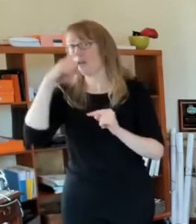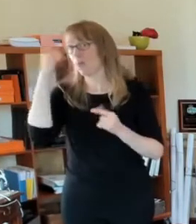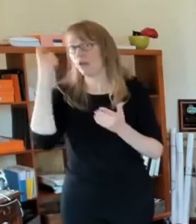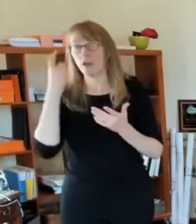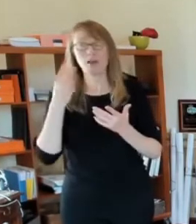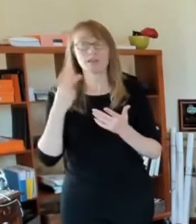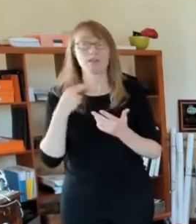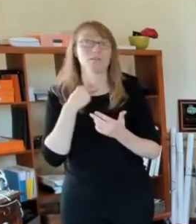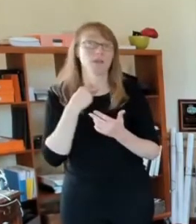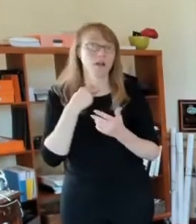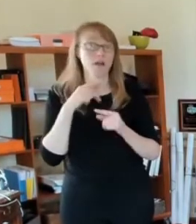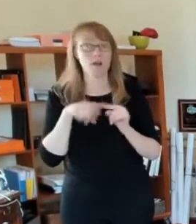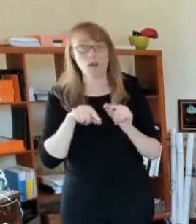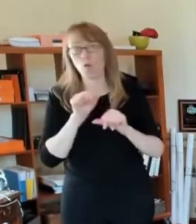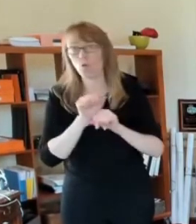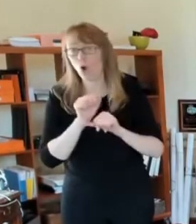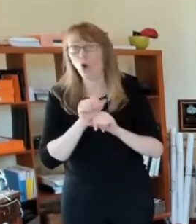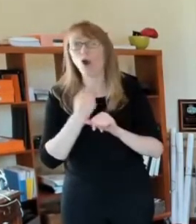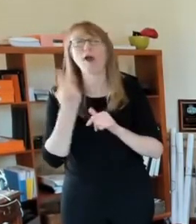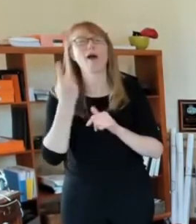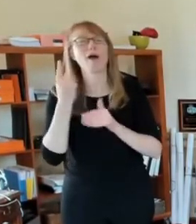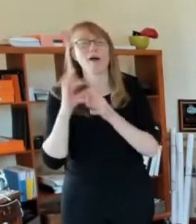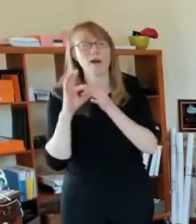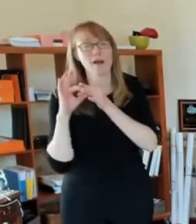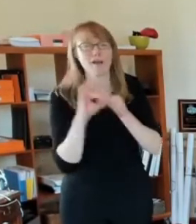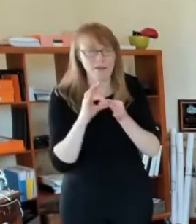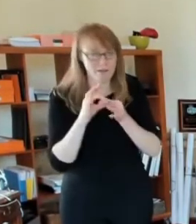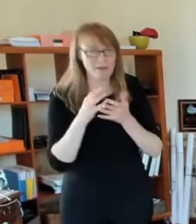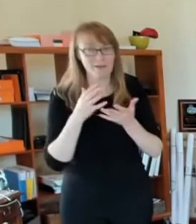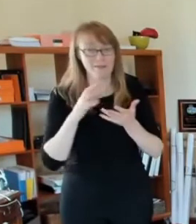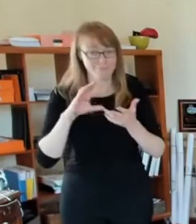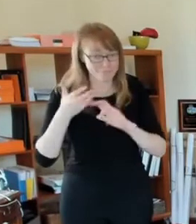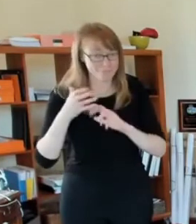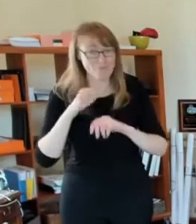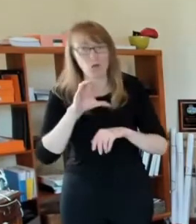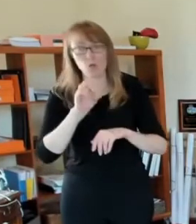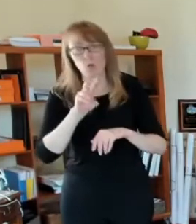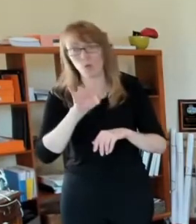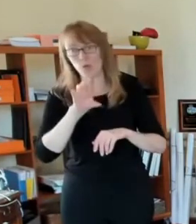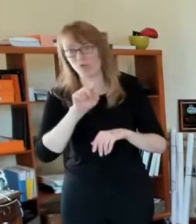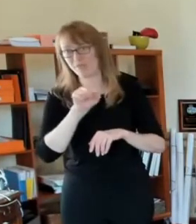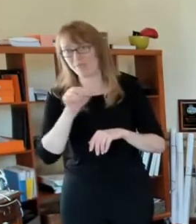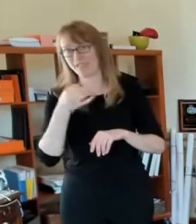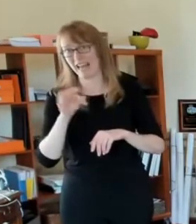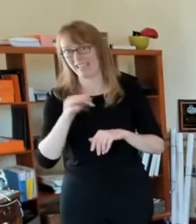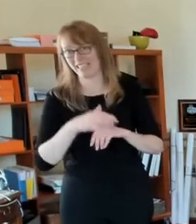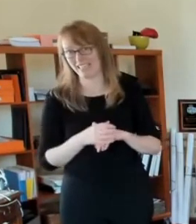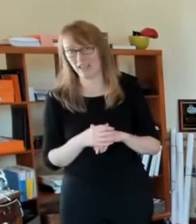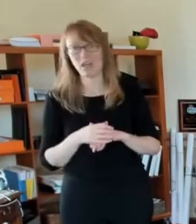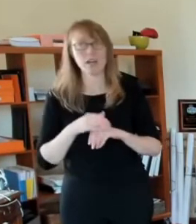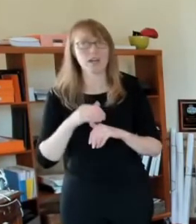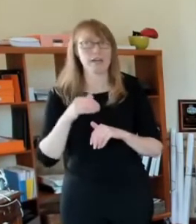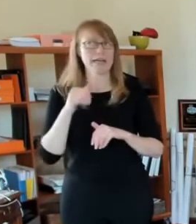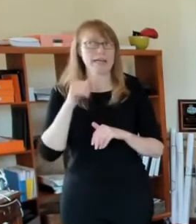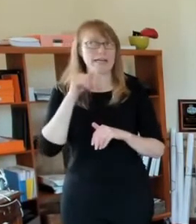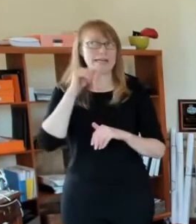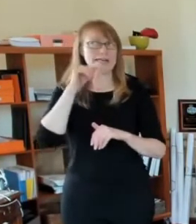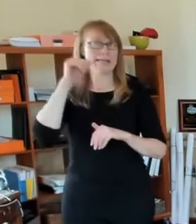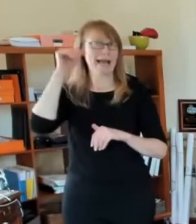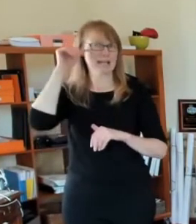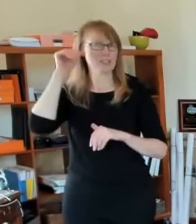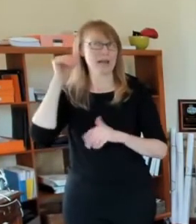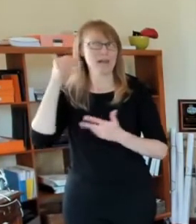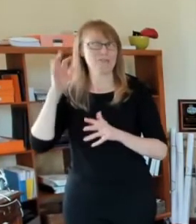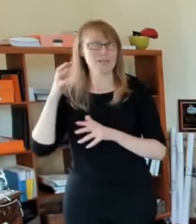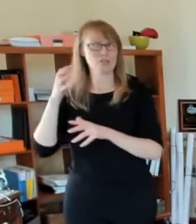their house. And we know that we've received well yesterday, think at the end of the day yesterday, it was about